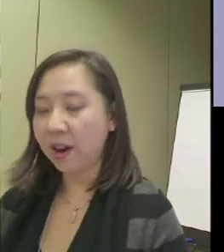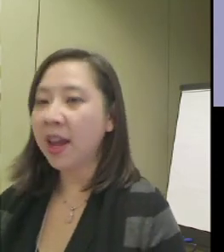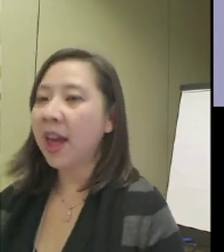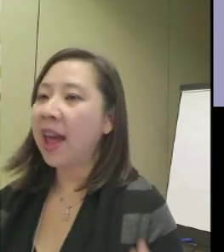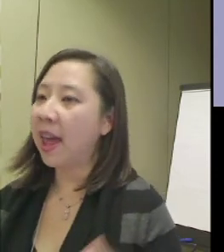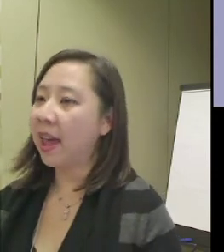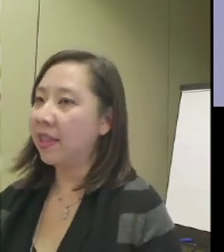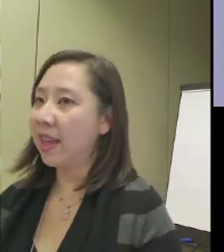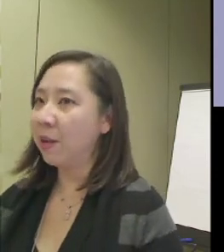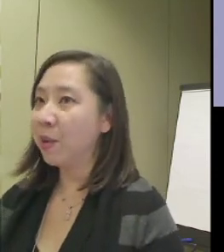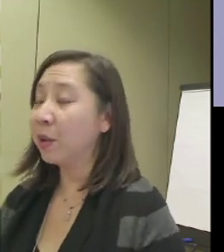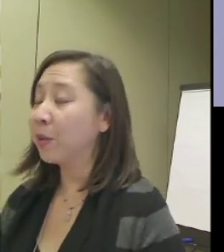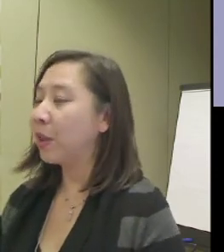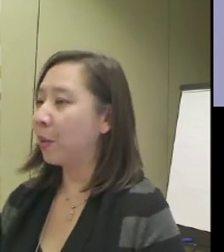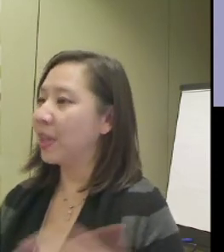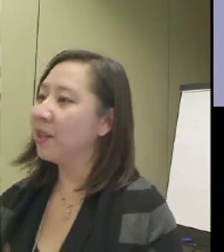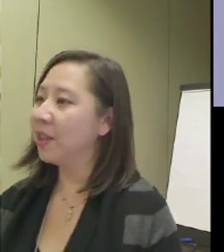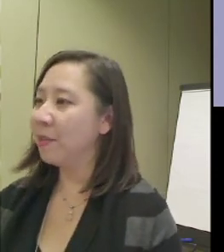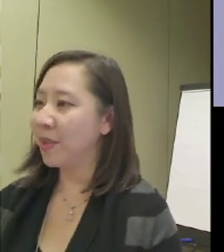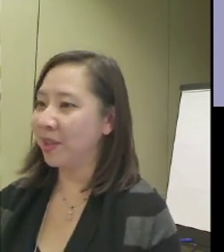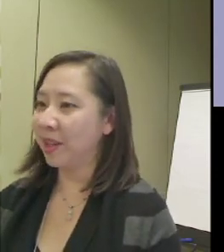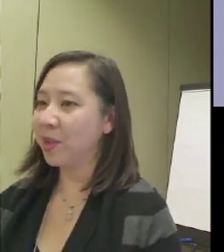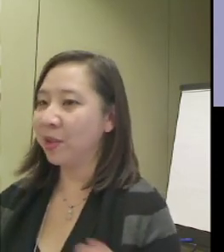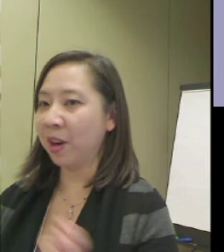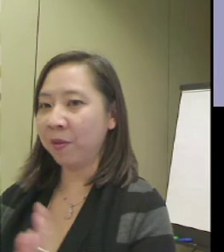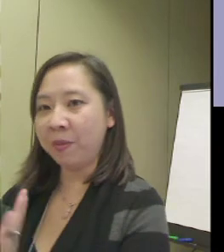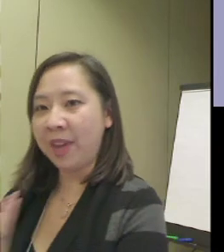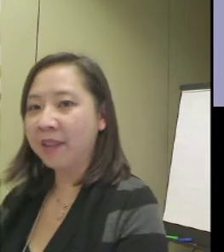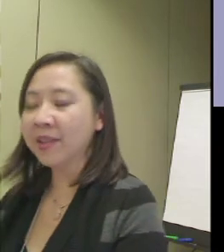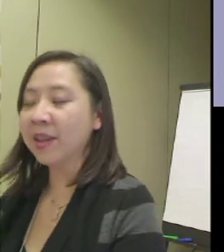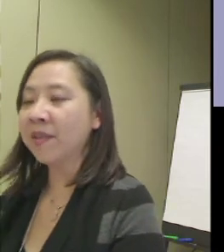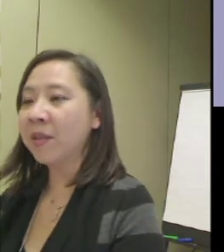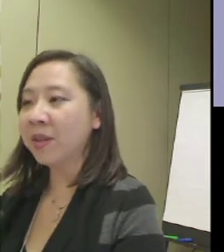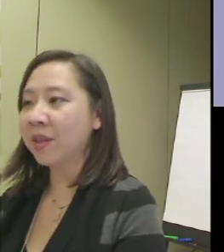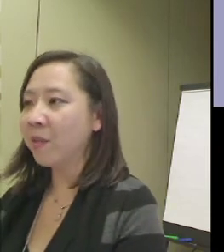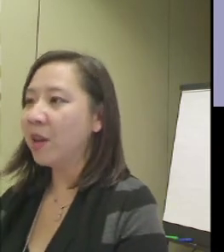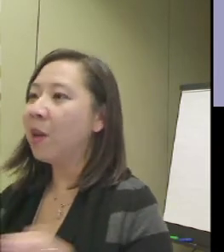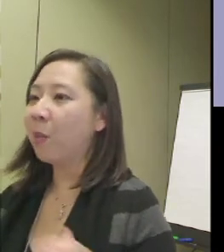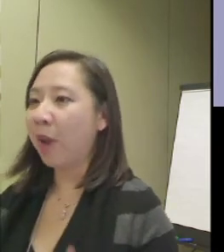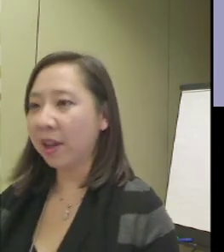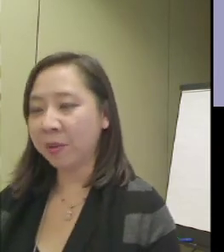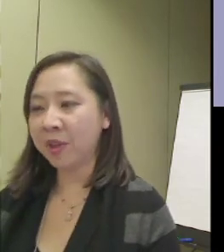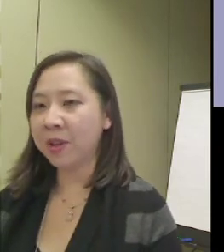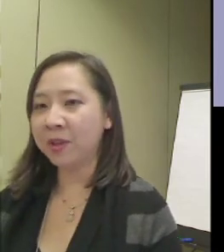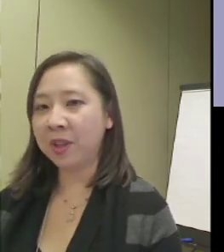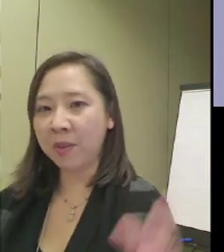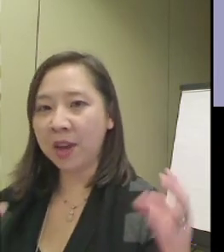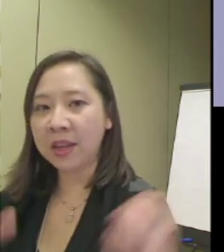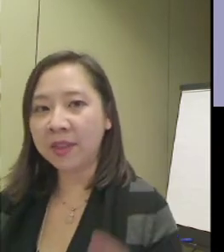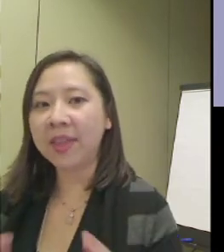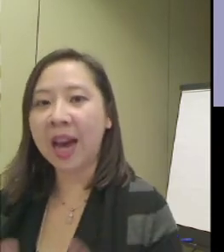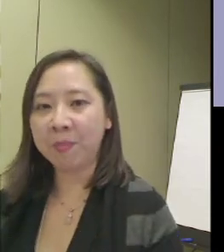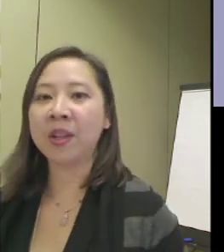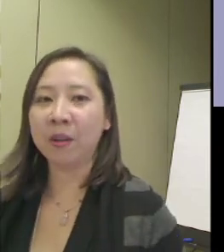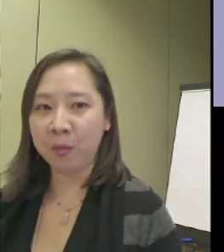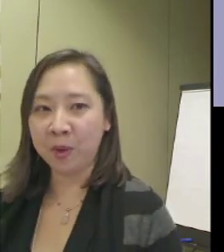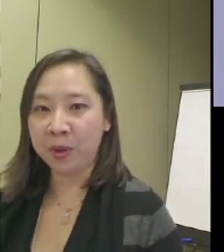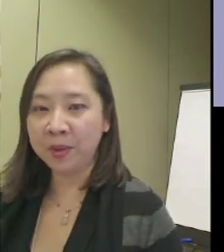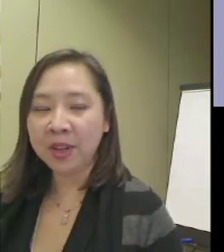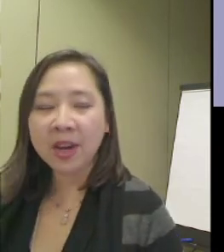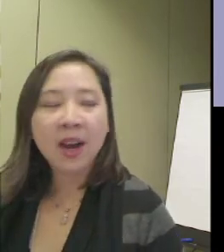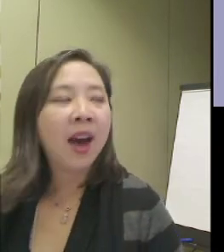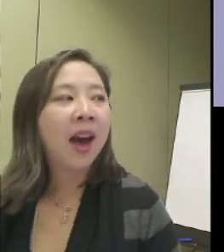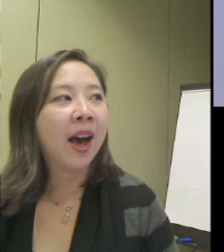a card. And they were told to go into the museum, start from the outside of the museum, walk through the museum in that